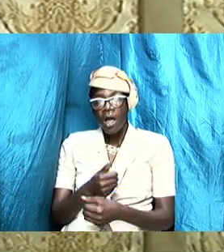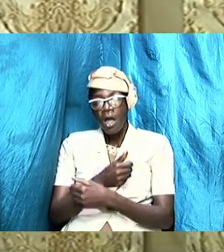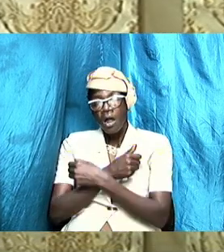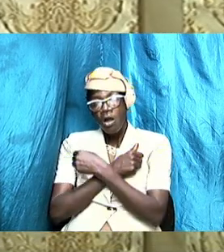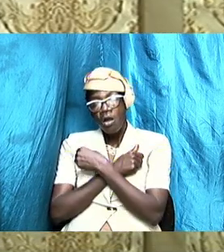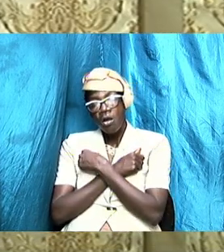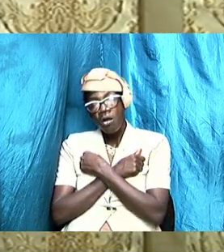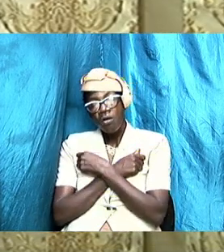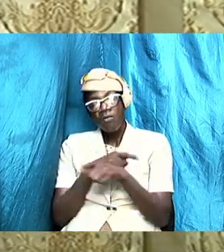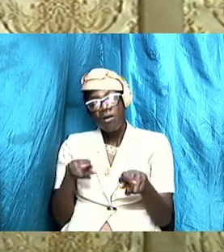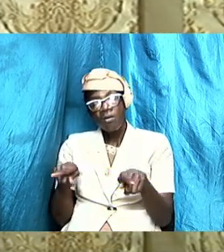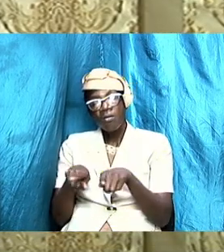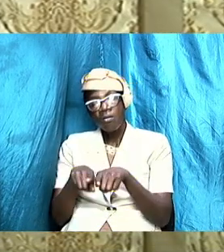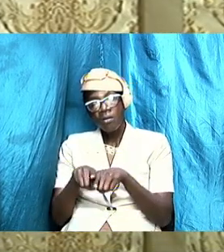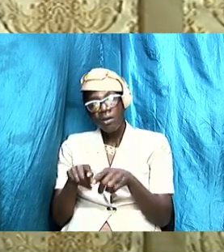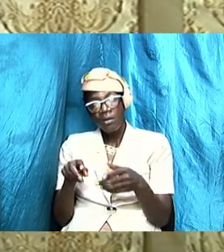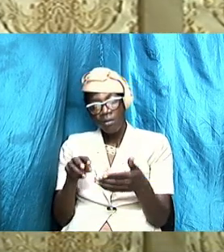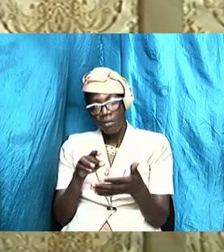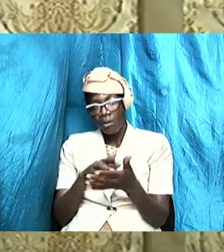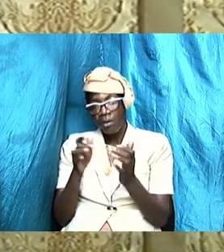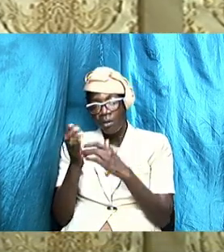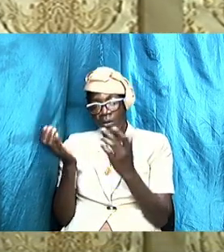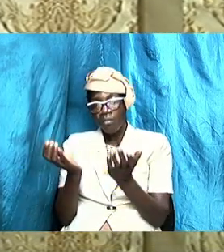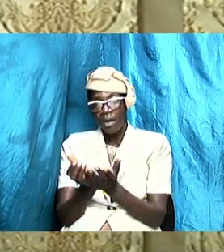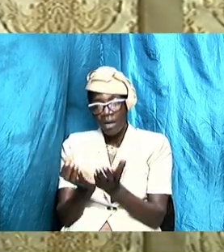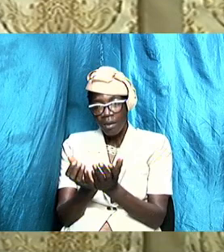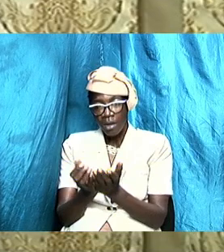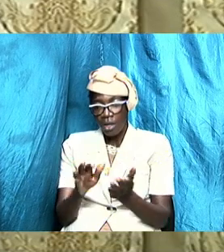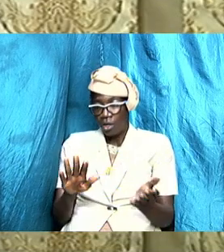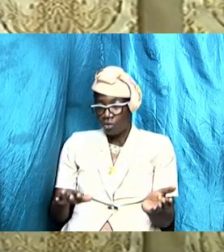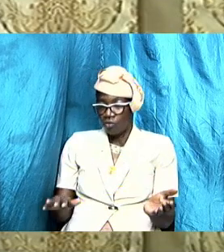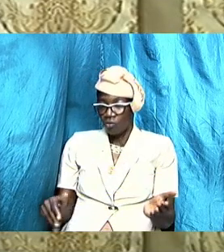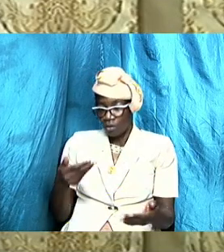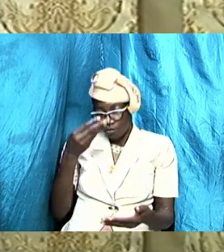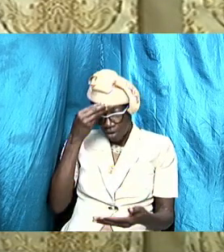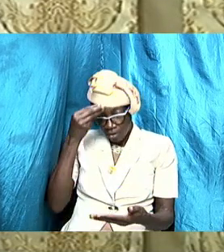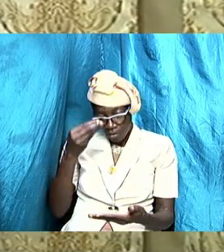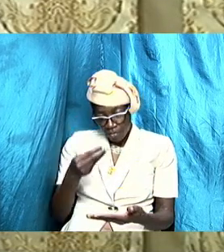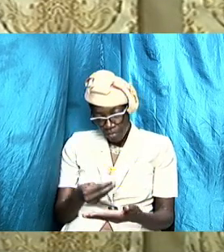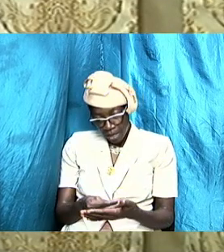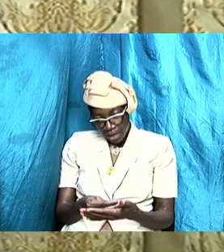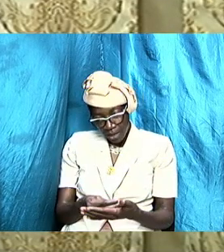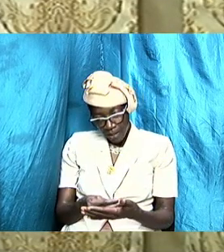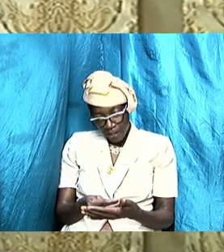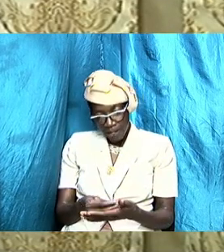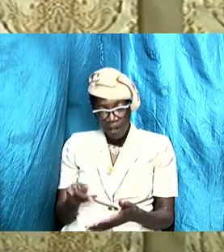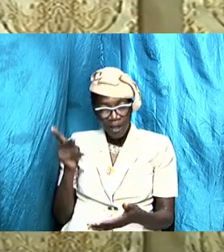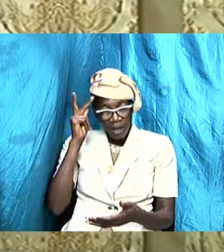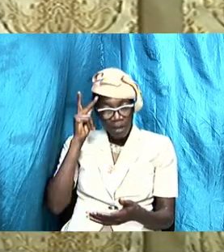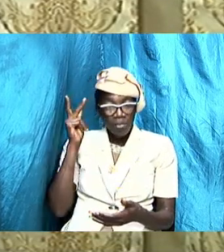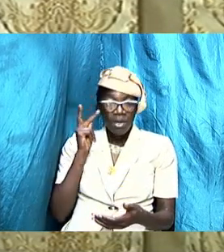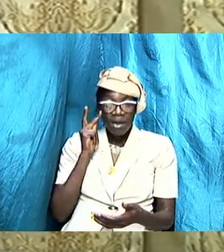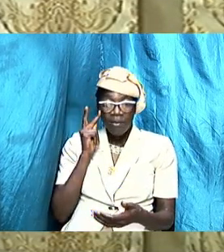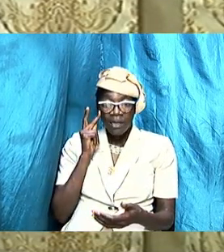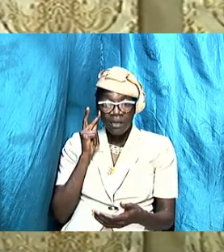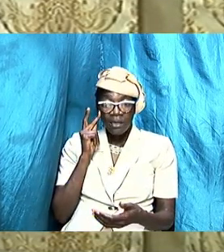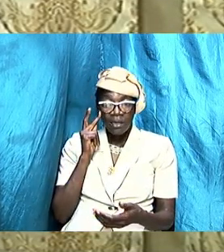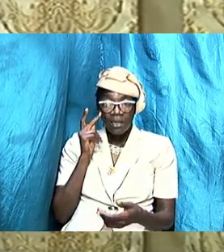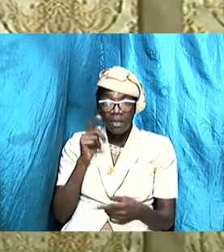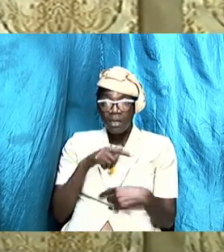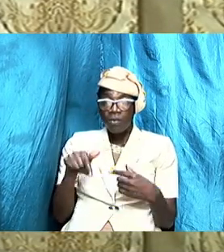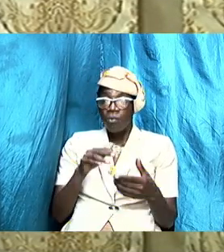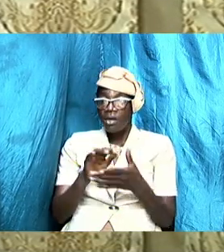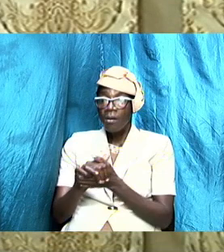according to the scriptures children obey your parents so are married to